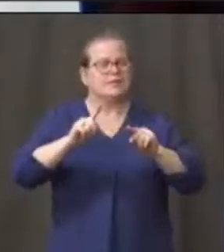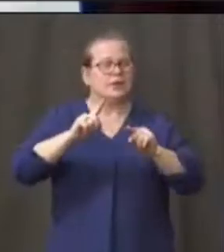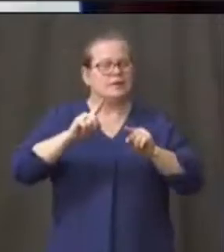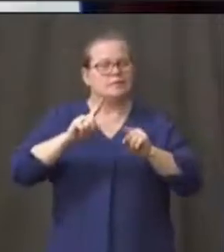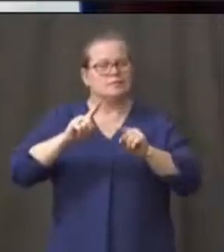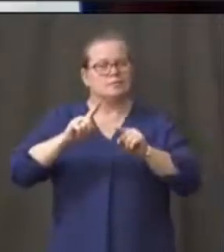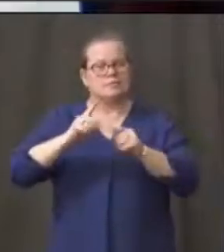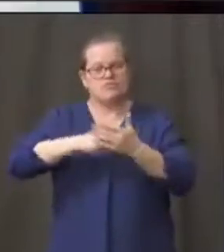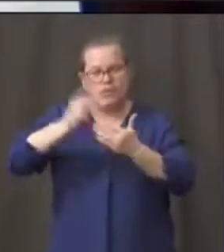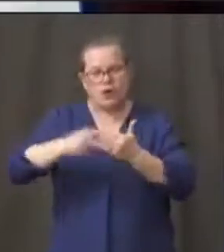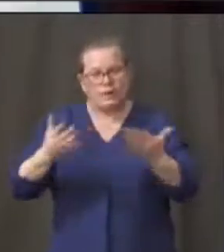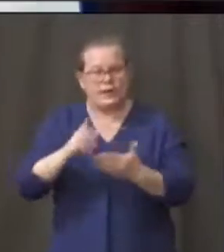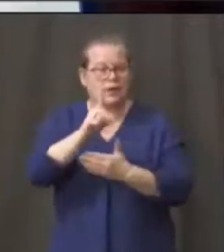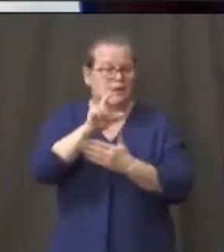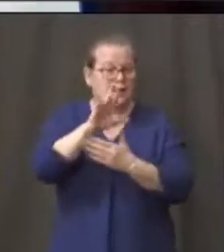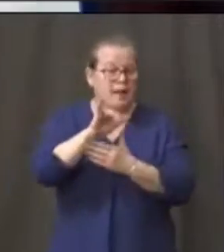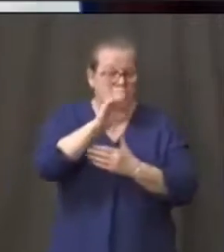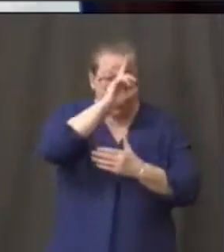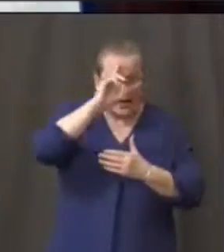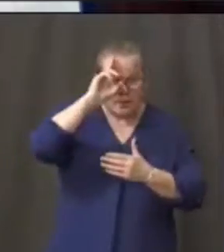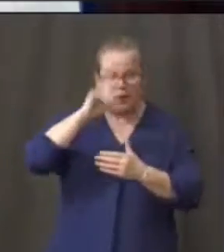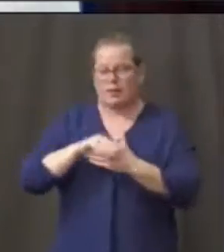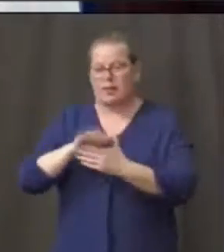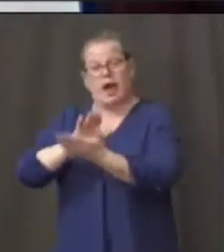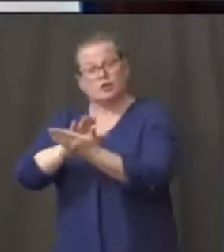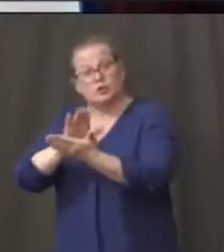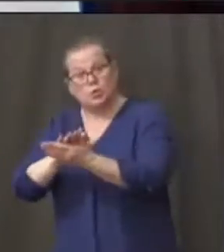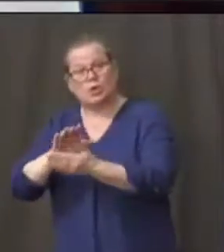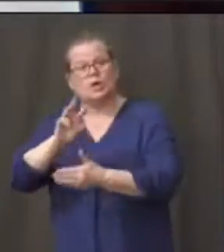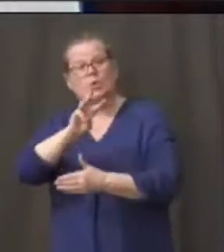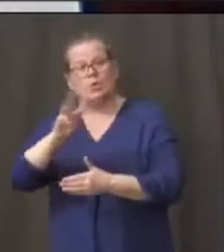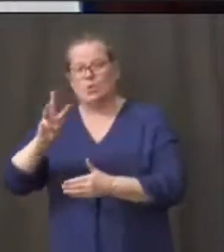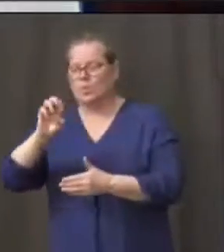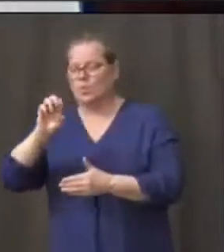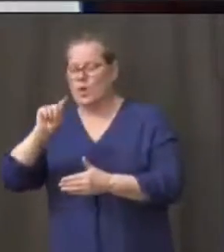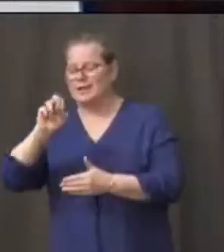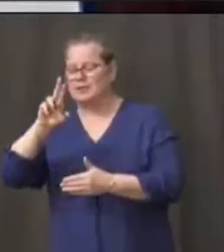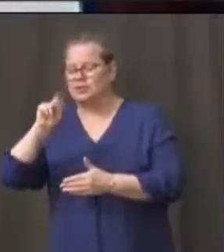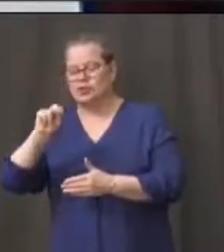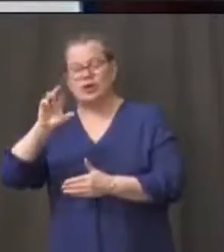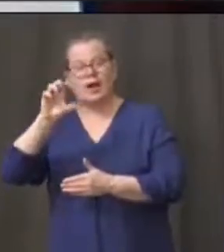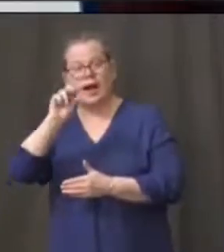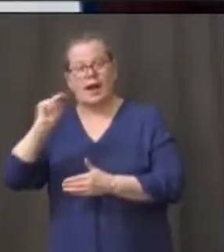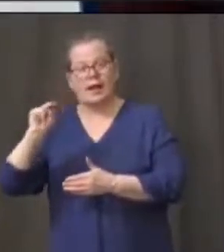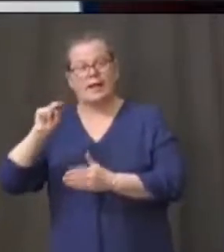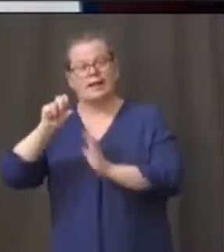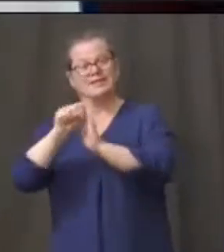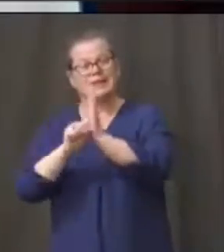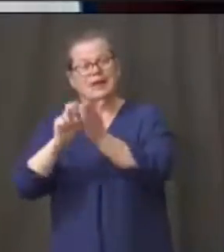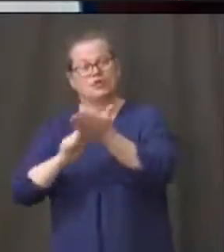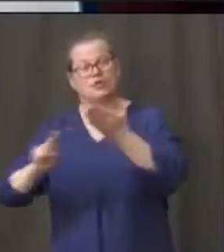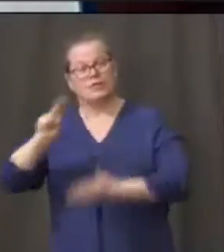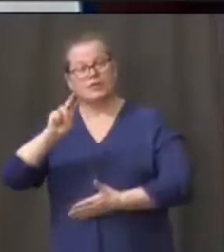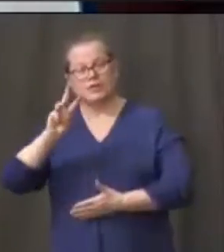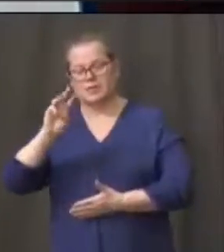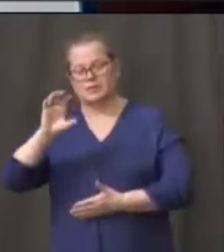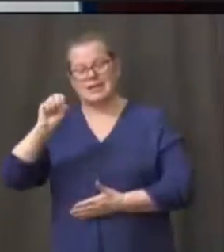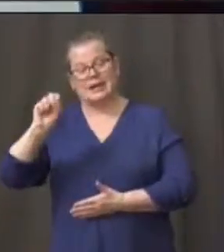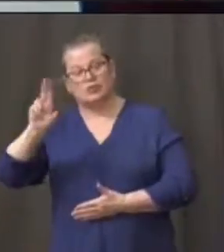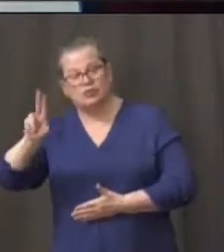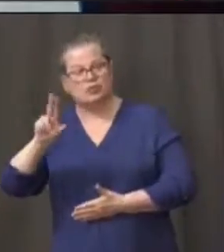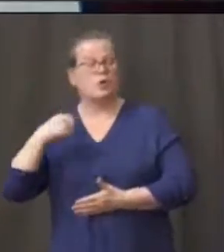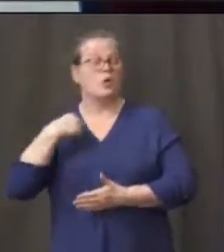with our school system, with Western Connecticut State University. We've been able to put together a first-in-class homeless shelter